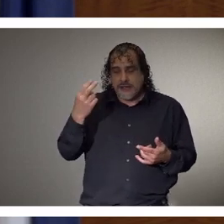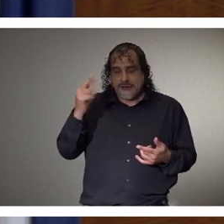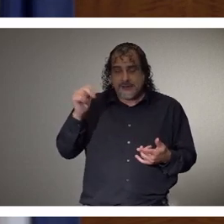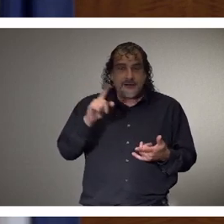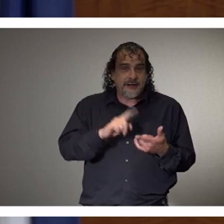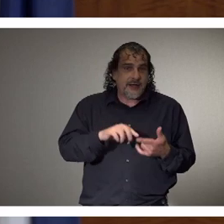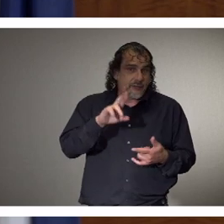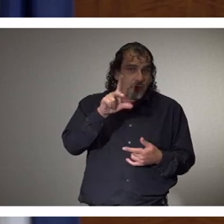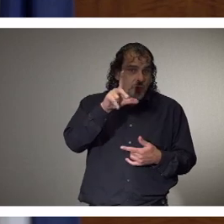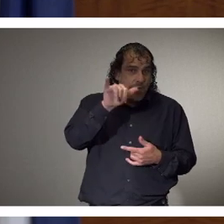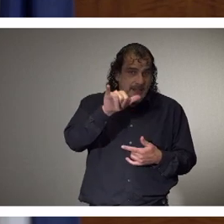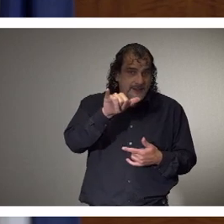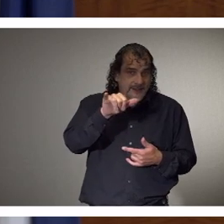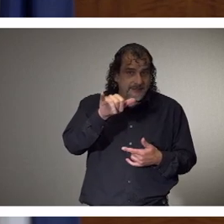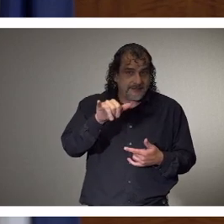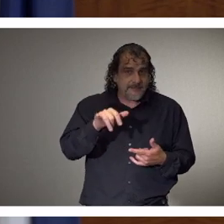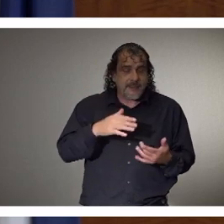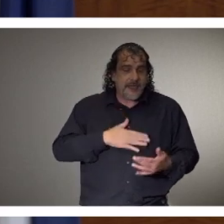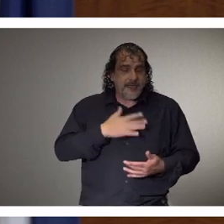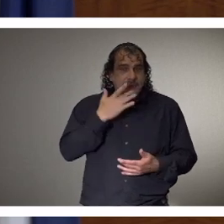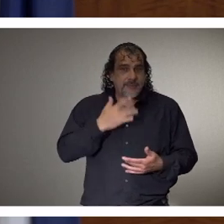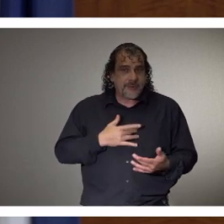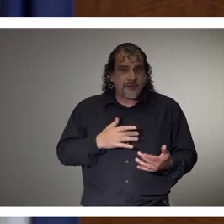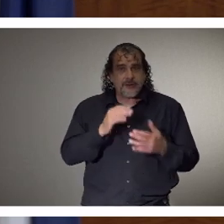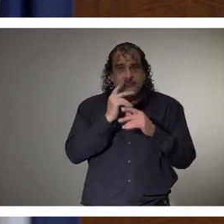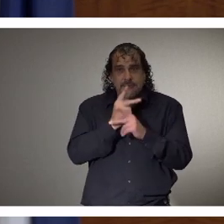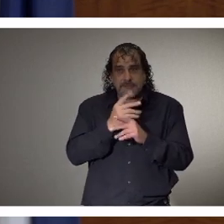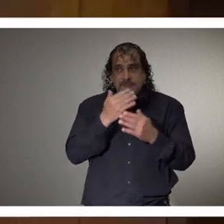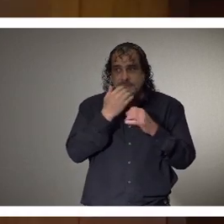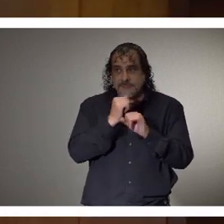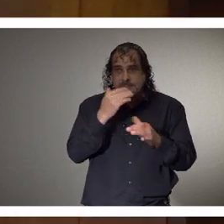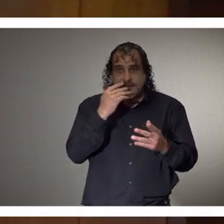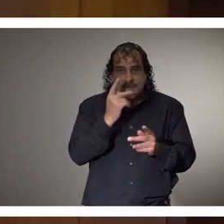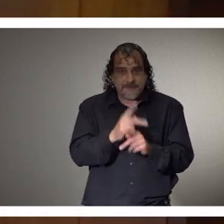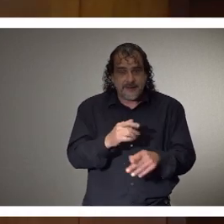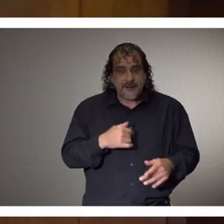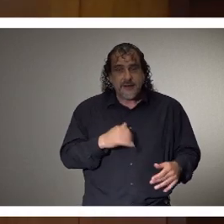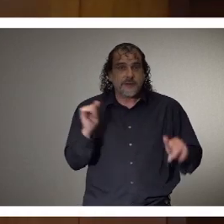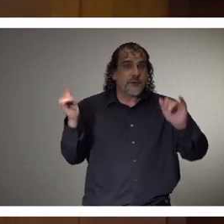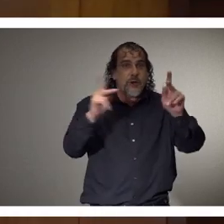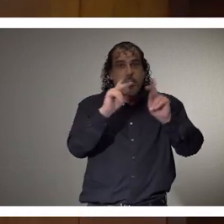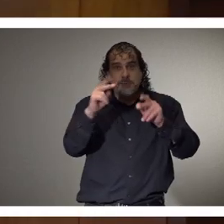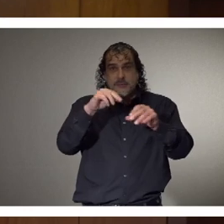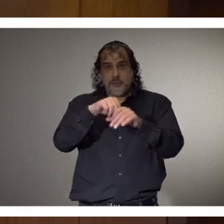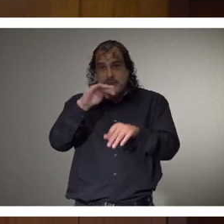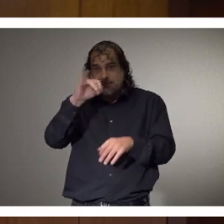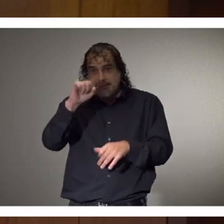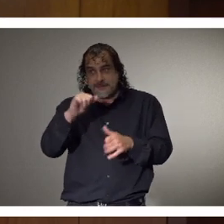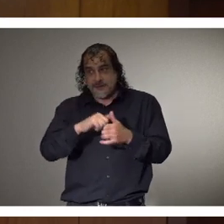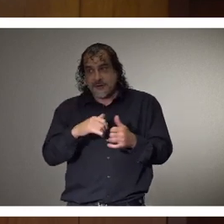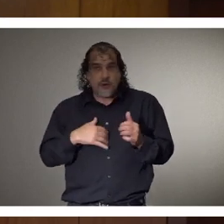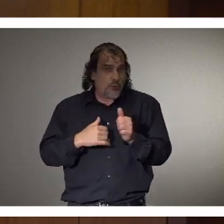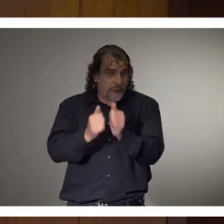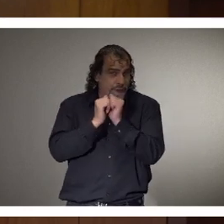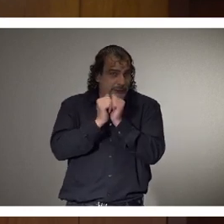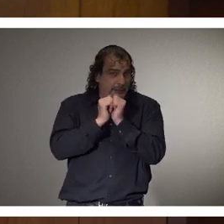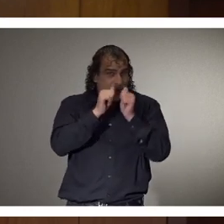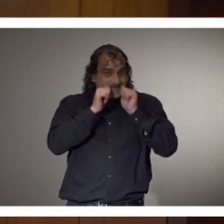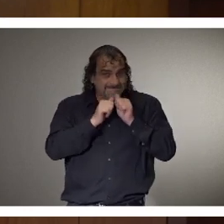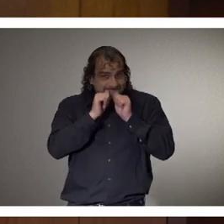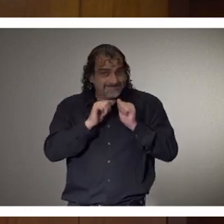Happy birthday. Have a great time. Be careful and be safe. To all Mississippians, we're all in this together,